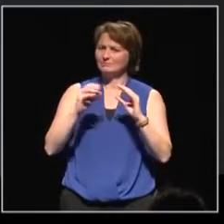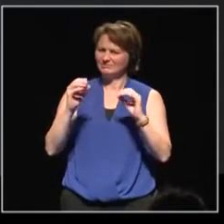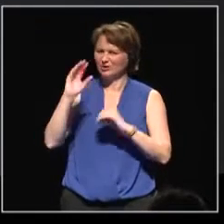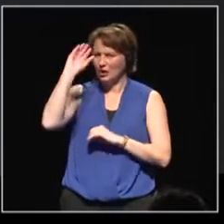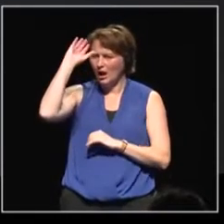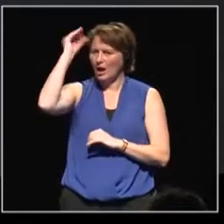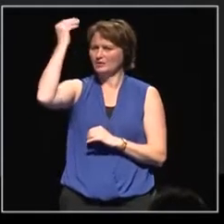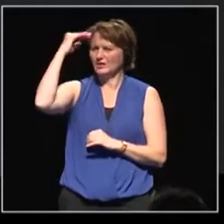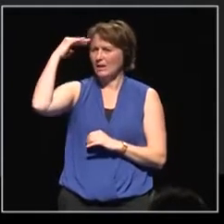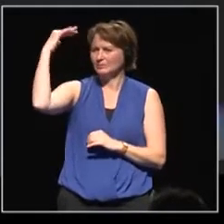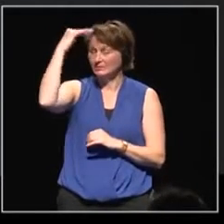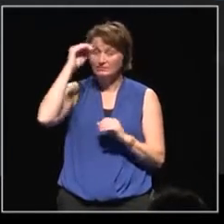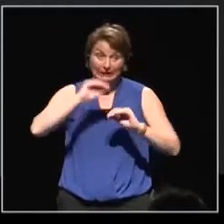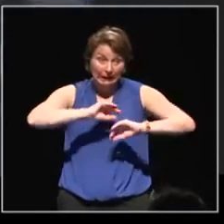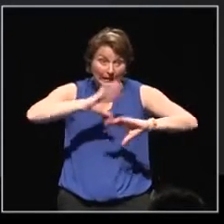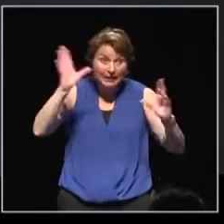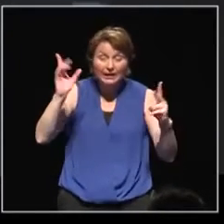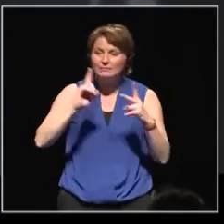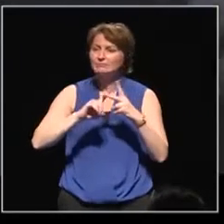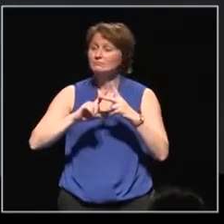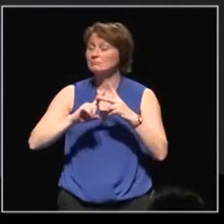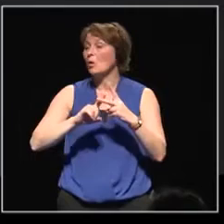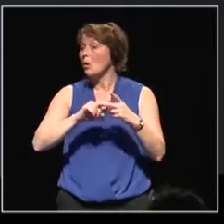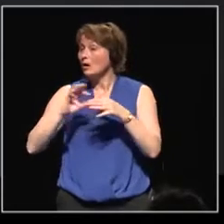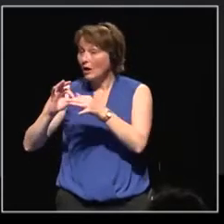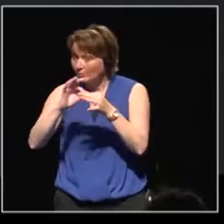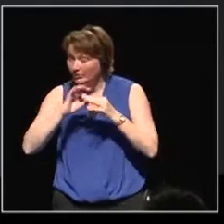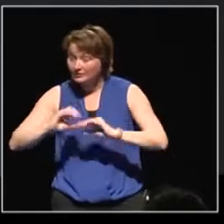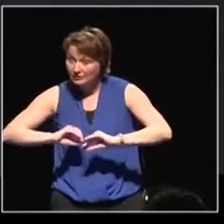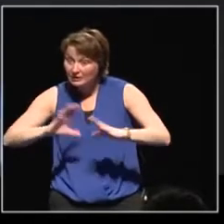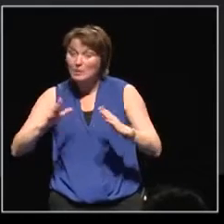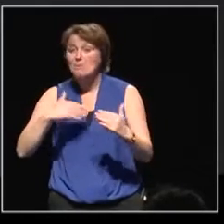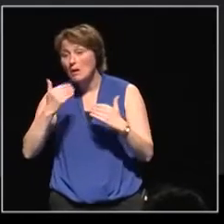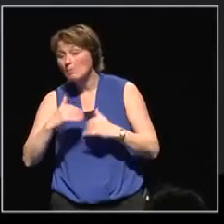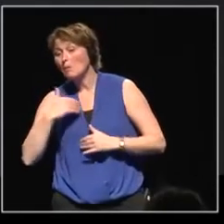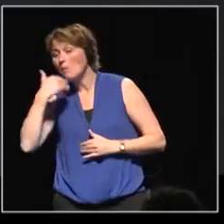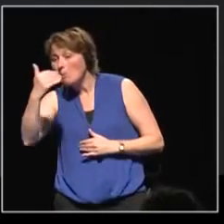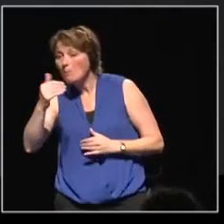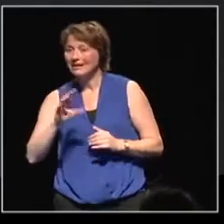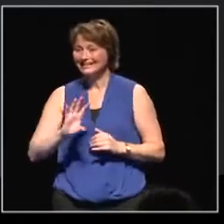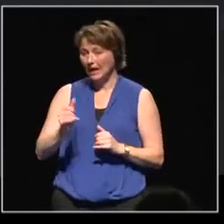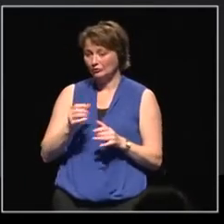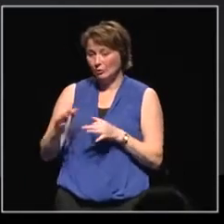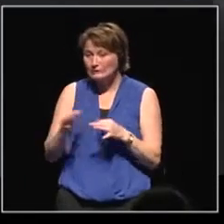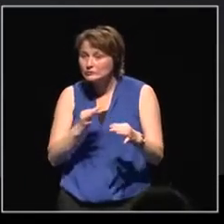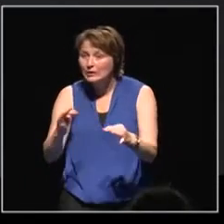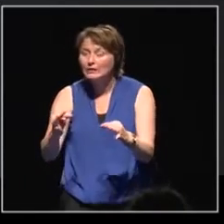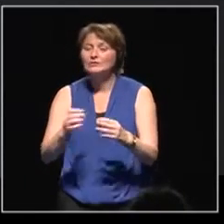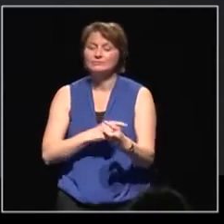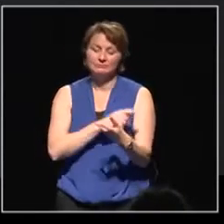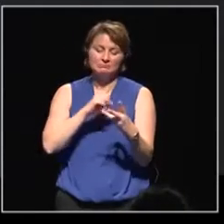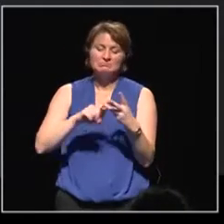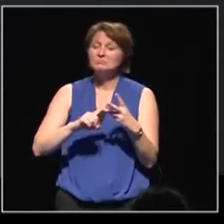cooperation and coordination, maybe leading to a national strategy, maybe leading to the next one. Issues about